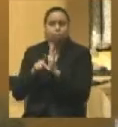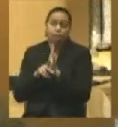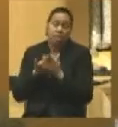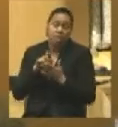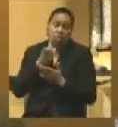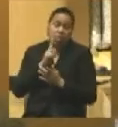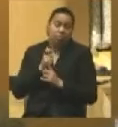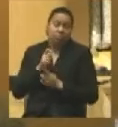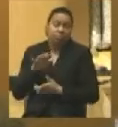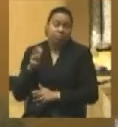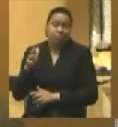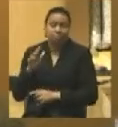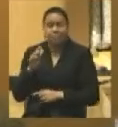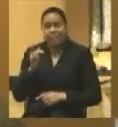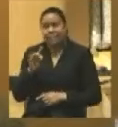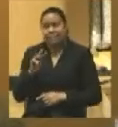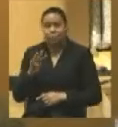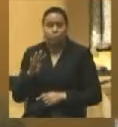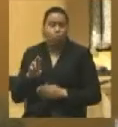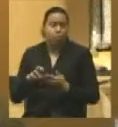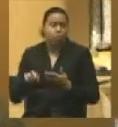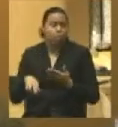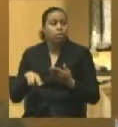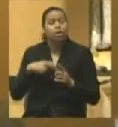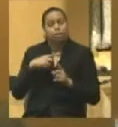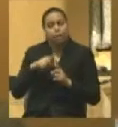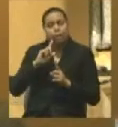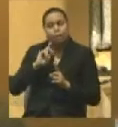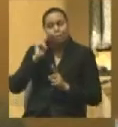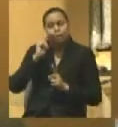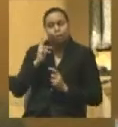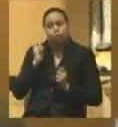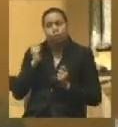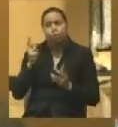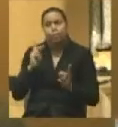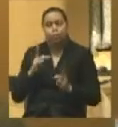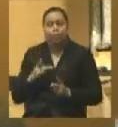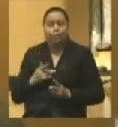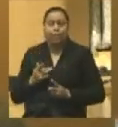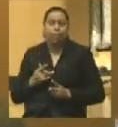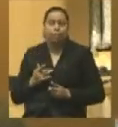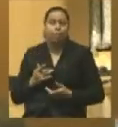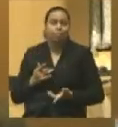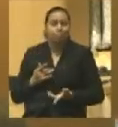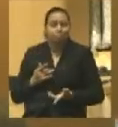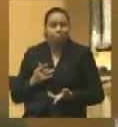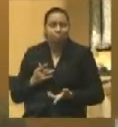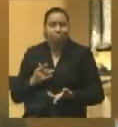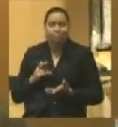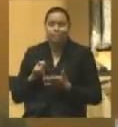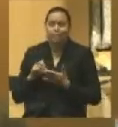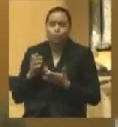in 1864. Also, the fact that politically there was so much sentiment in 1864 for a